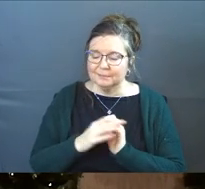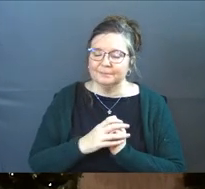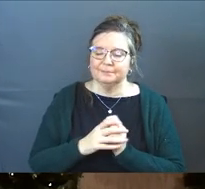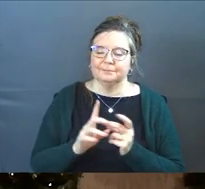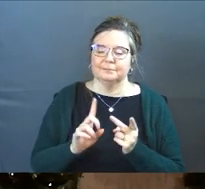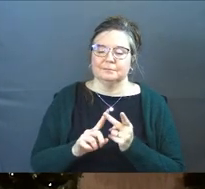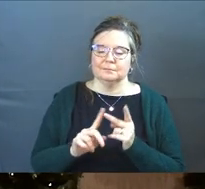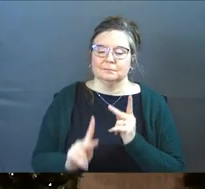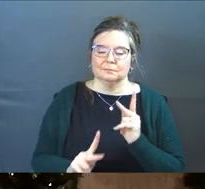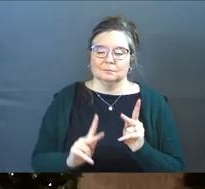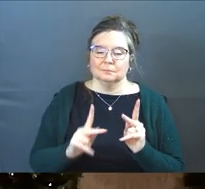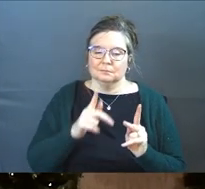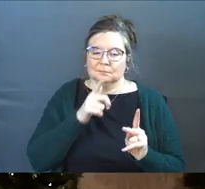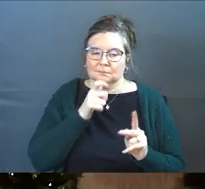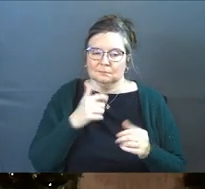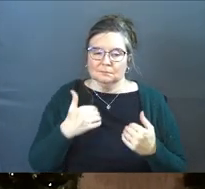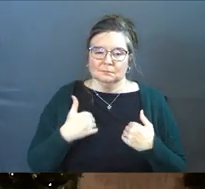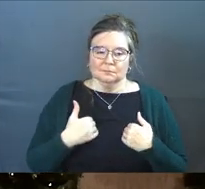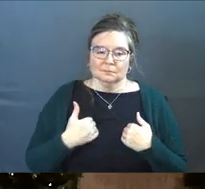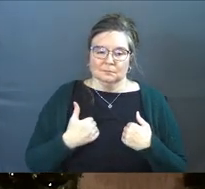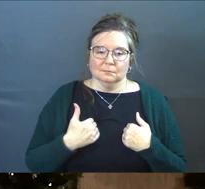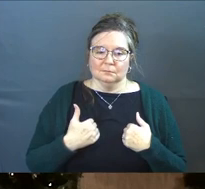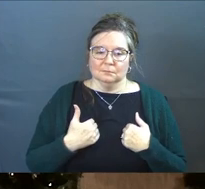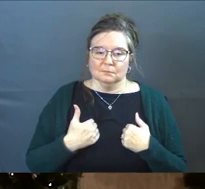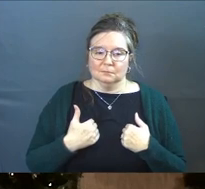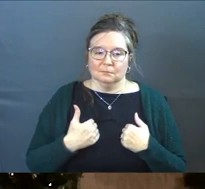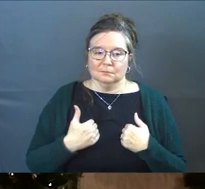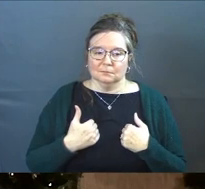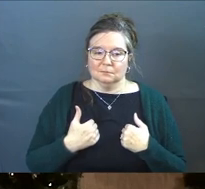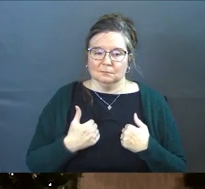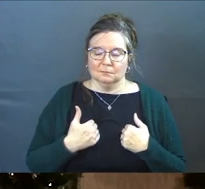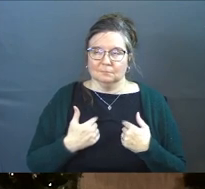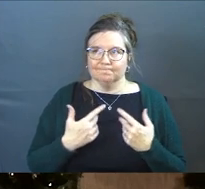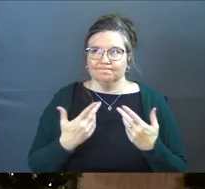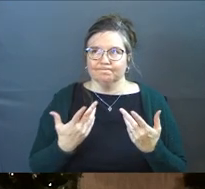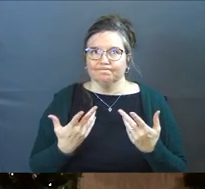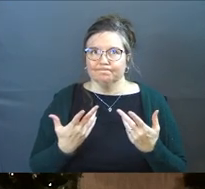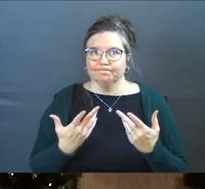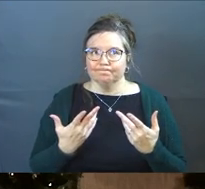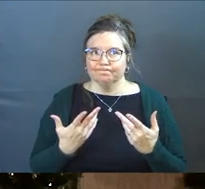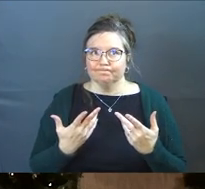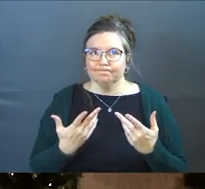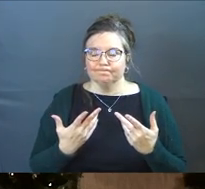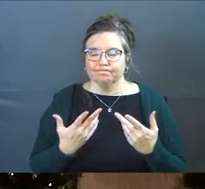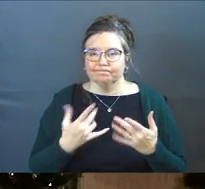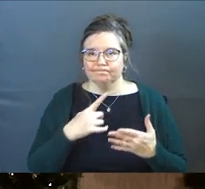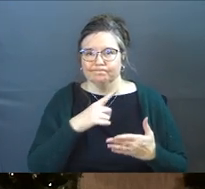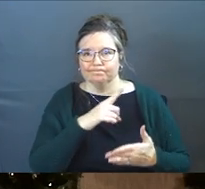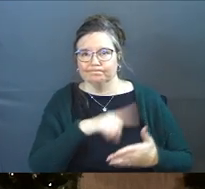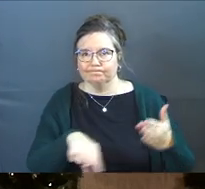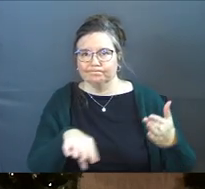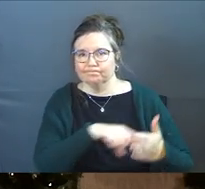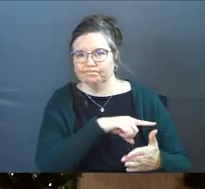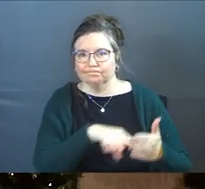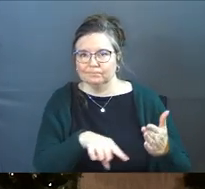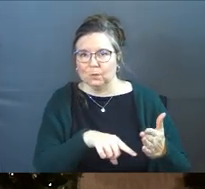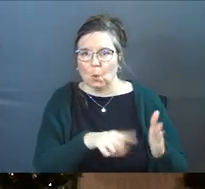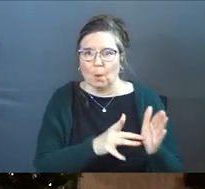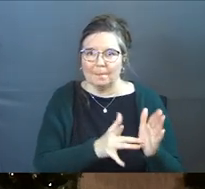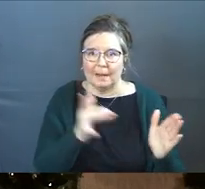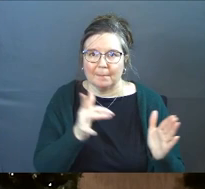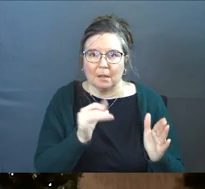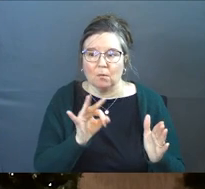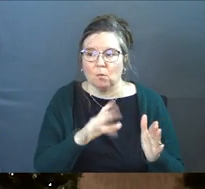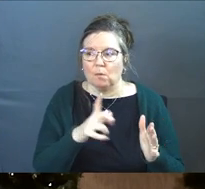People who have been spoken against, they've been manipulated,